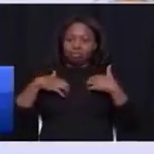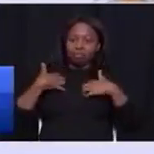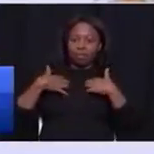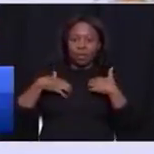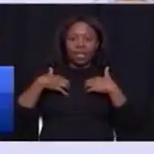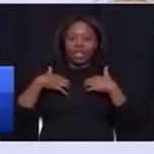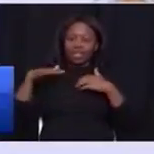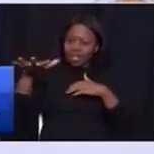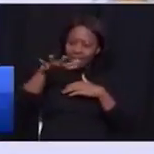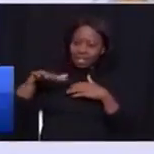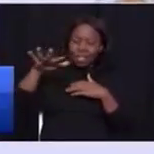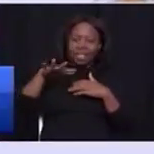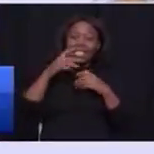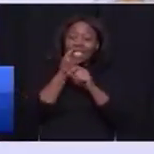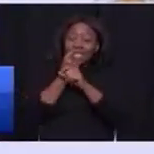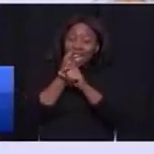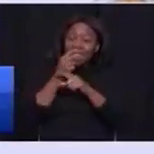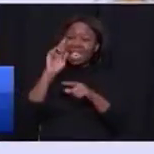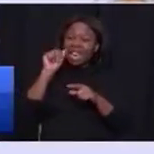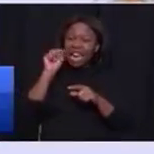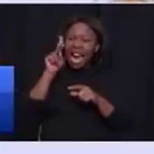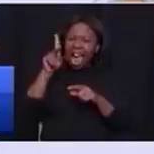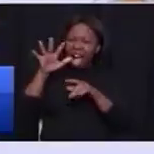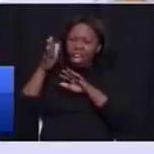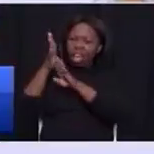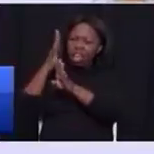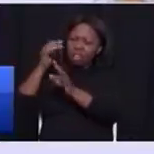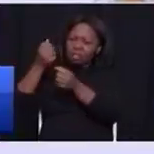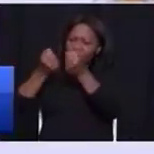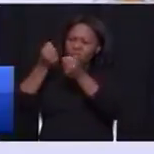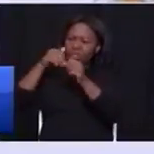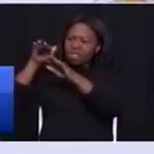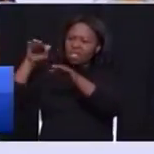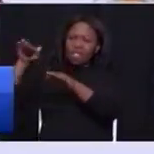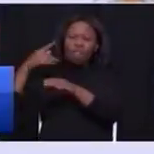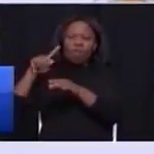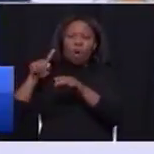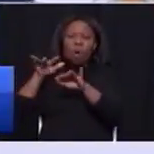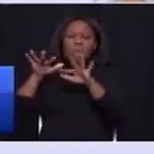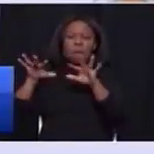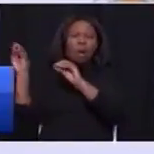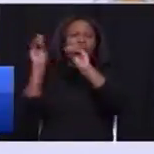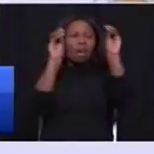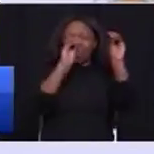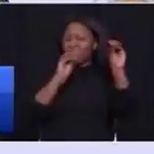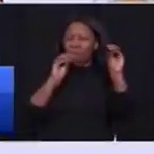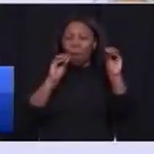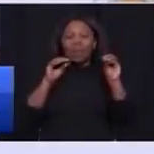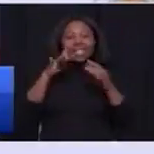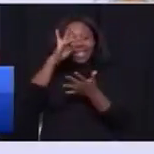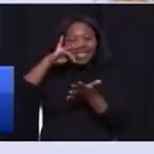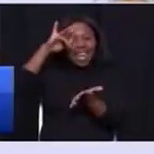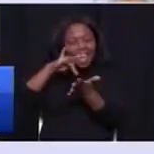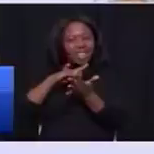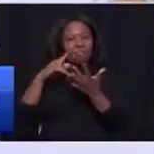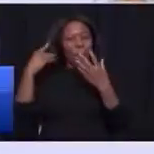townships. These taxi ranks are not just corridors for moving people. They must be centers of business, and that's